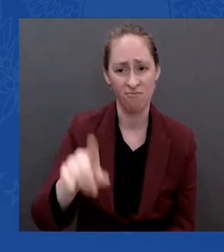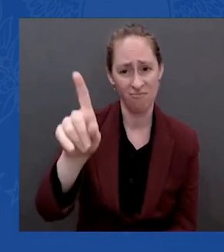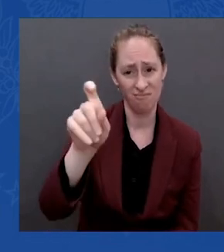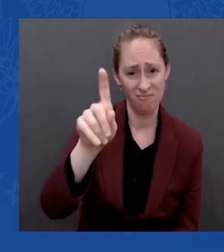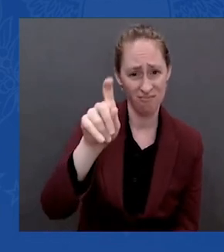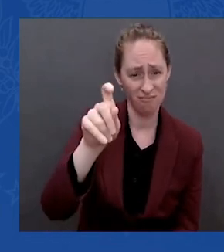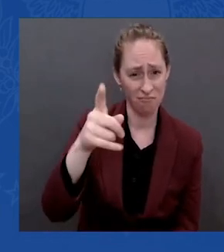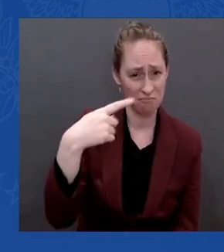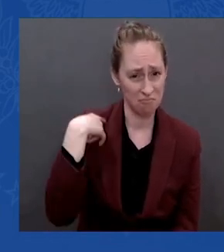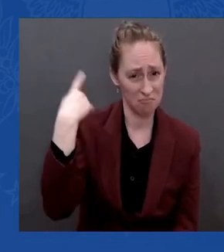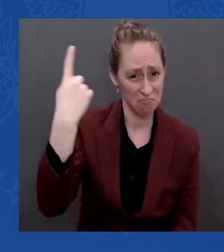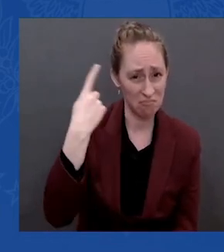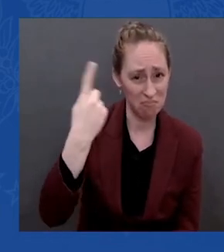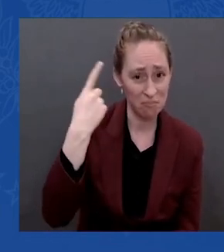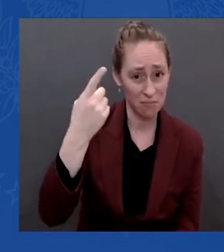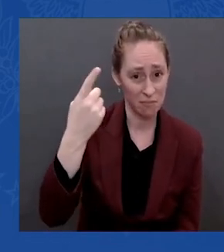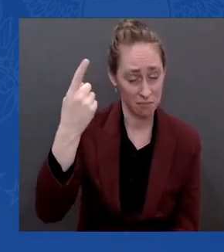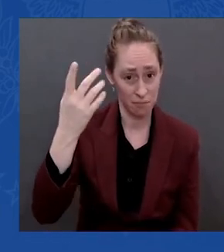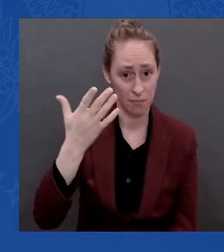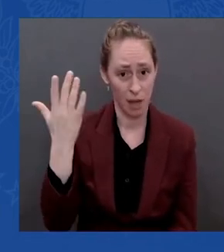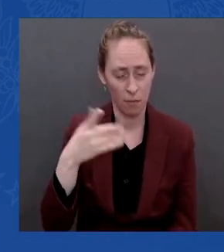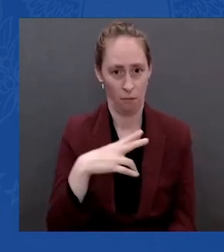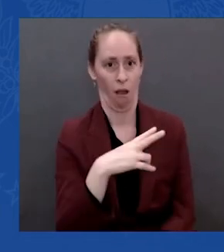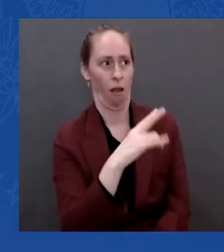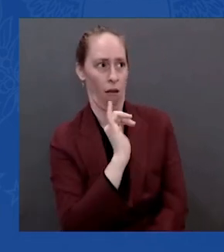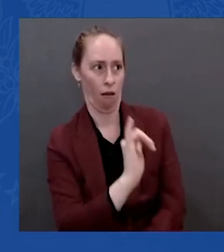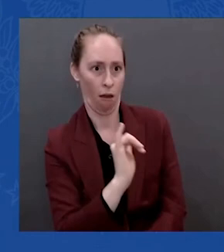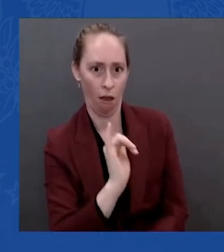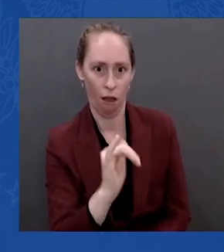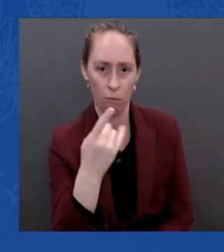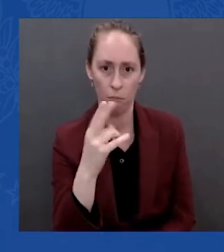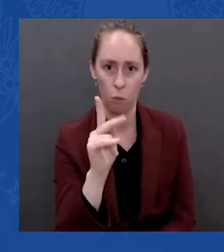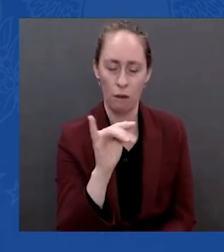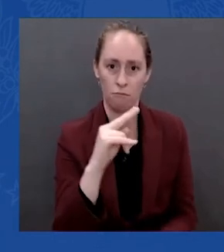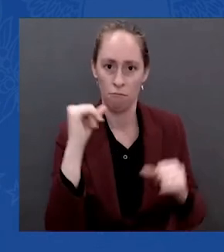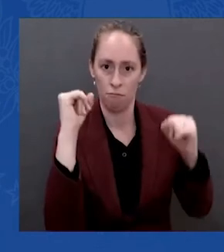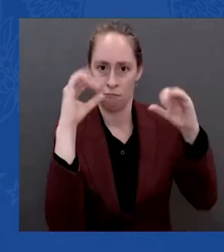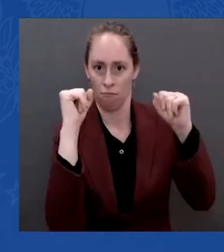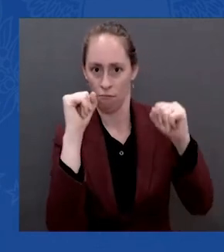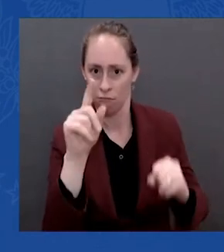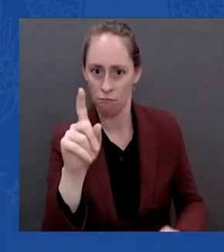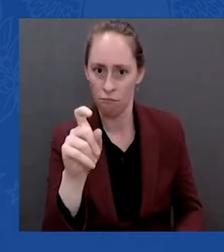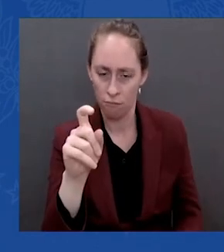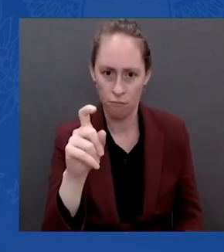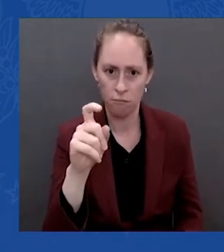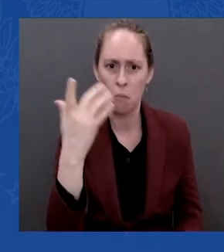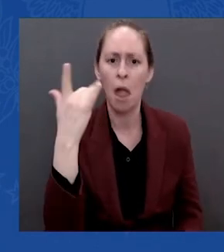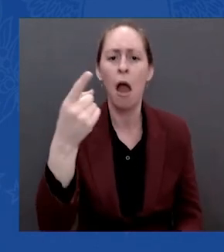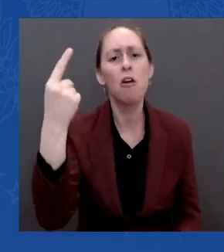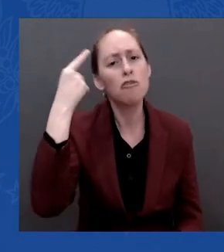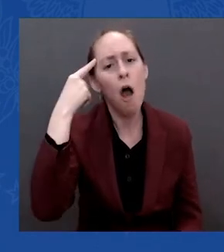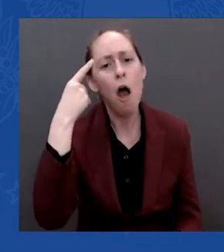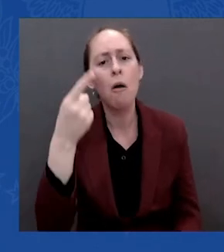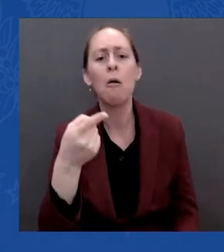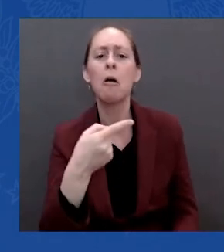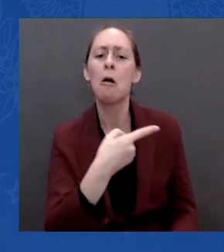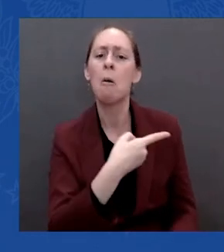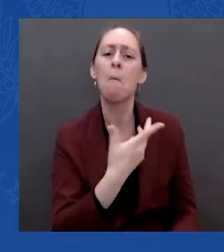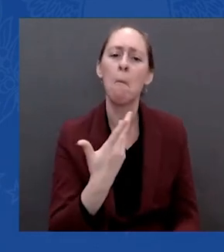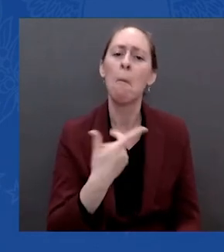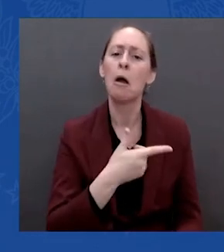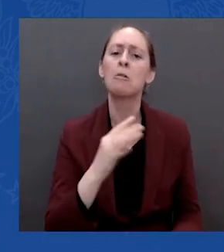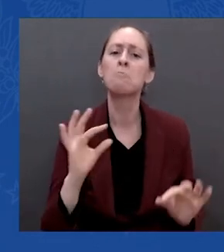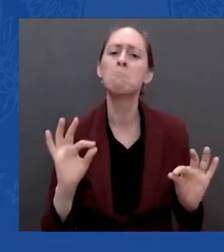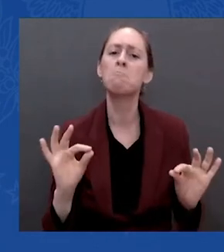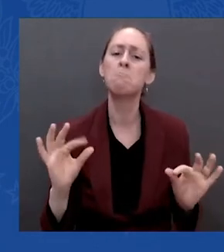summer as a worthy adversary? At the time, he was, I made it clear as an adversary and I said